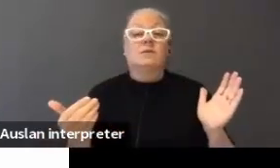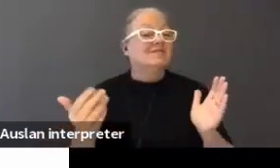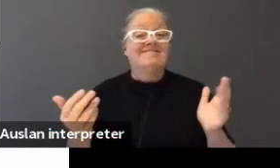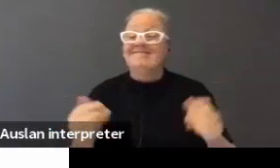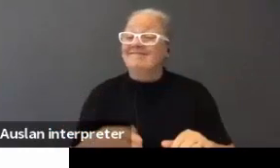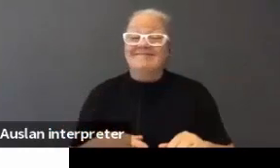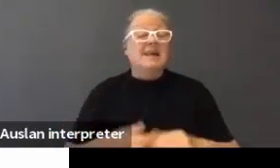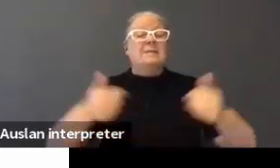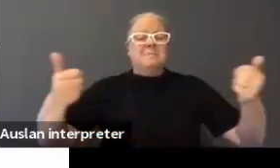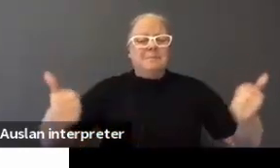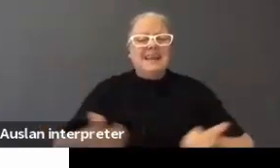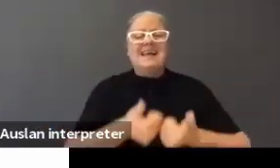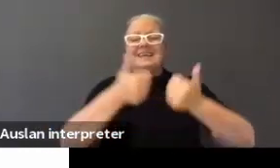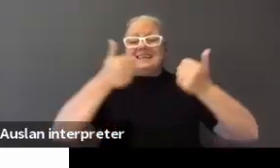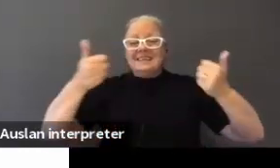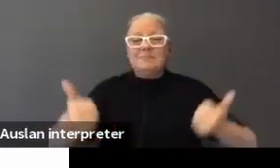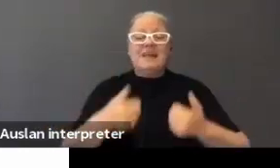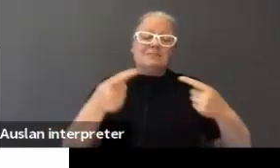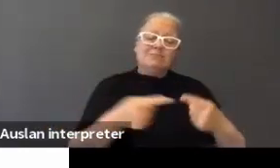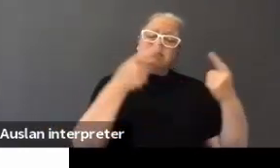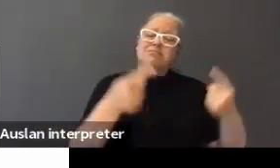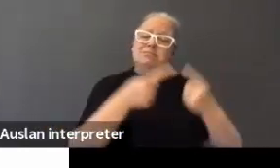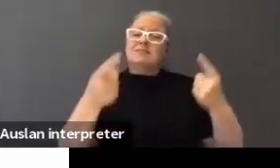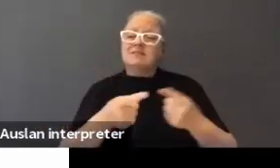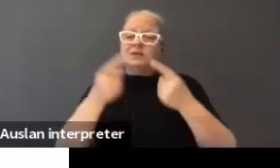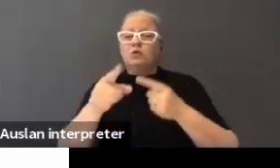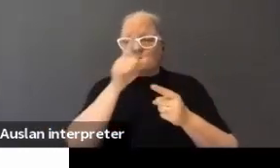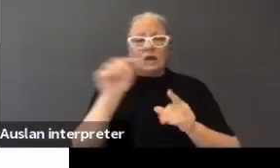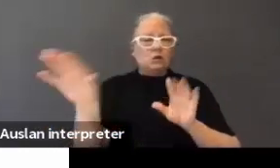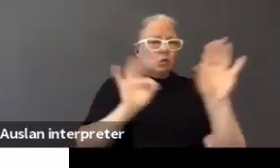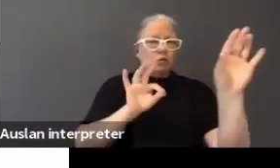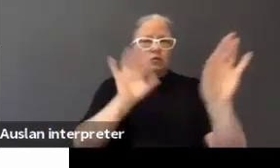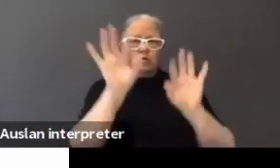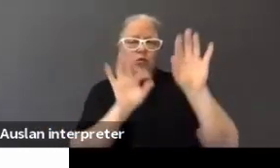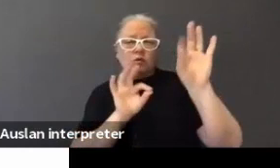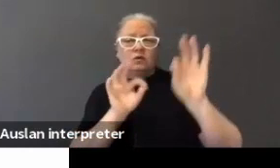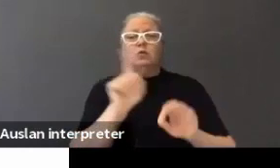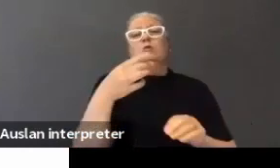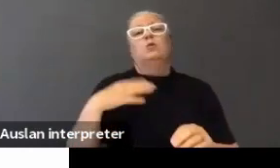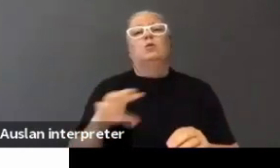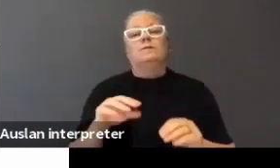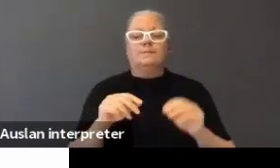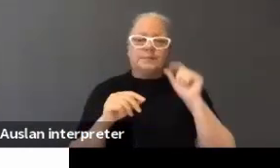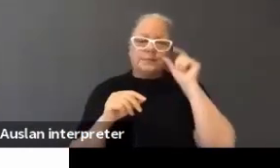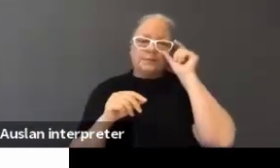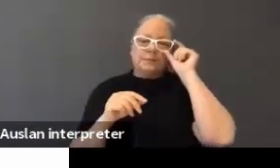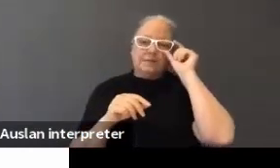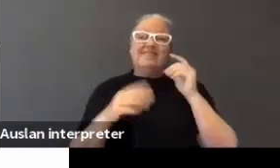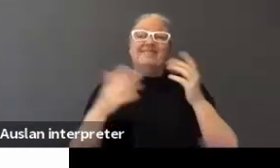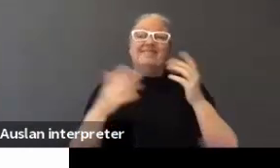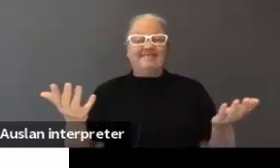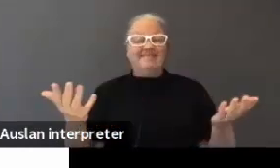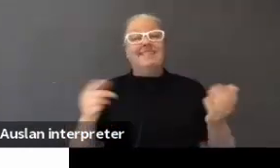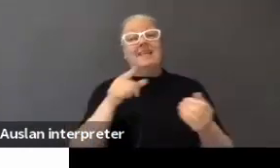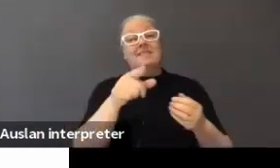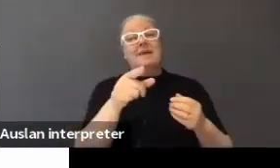huge variety and selection of choices that people can make. So, that makes it to be a little